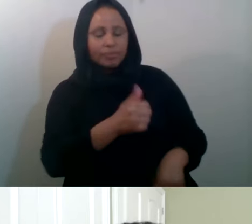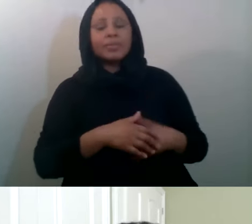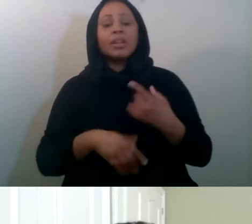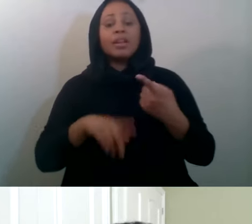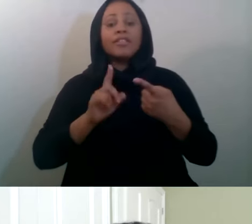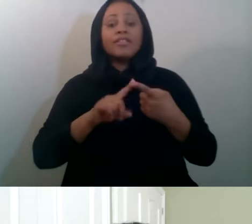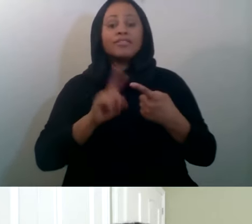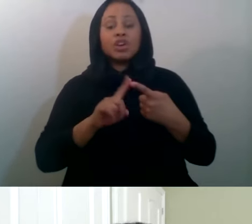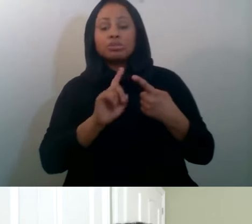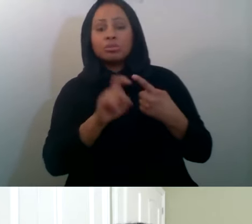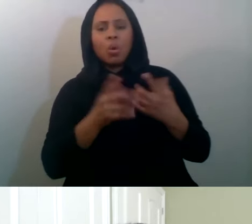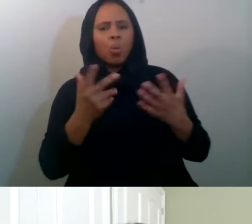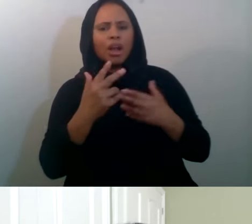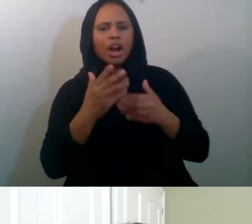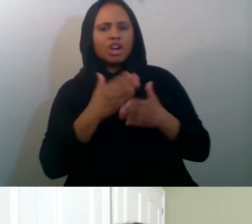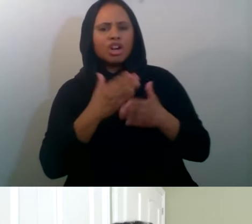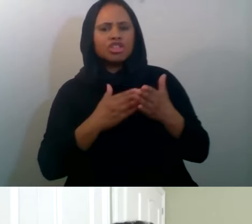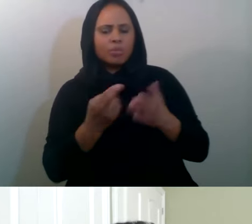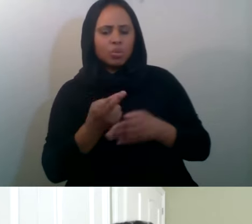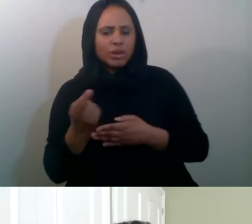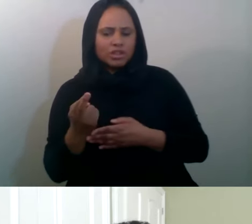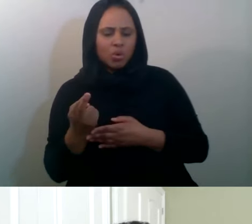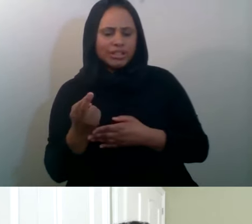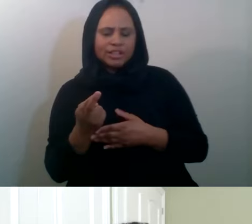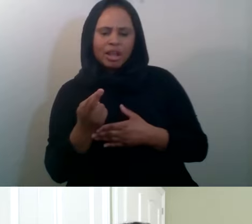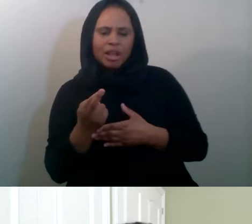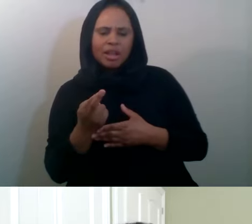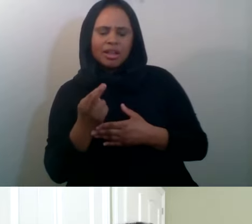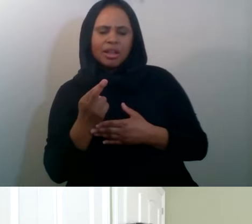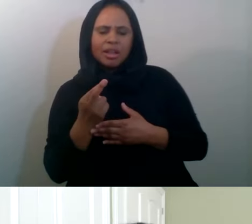what are some resources on Muslim philanthropy that you would recommend?